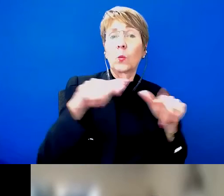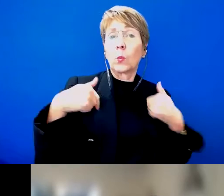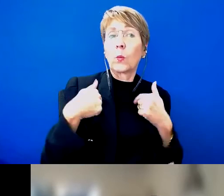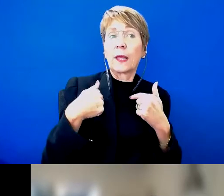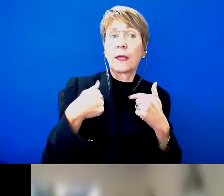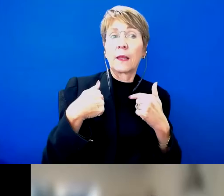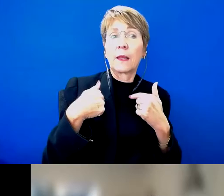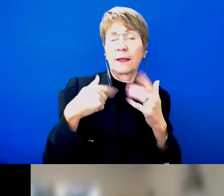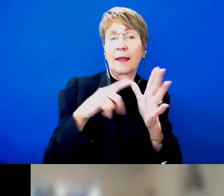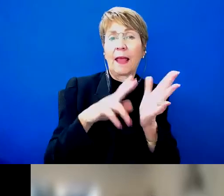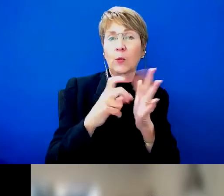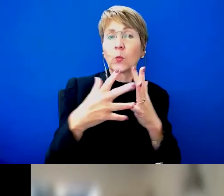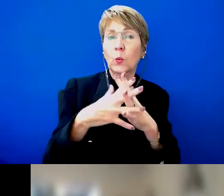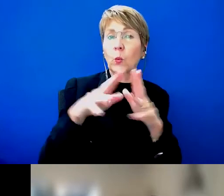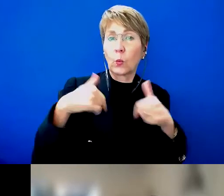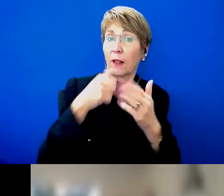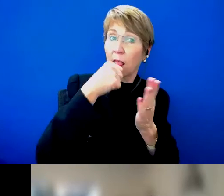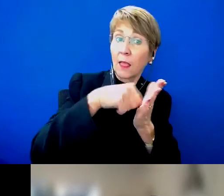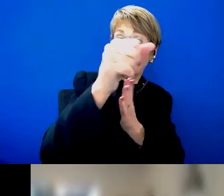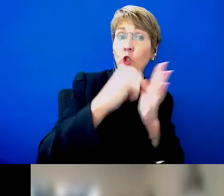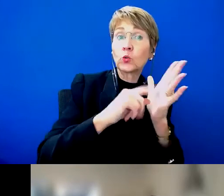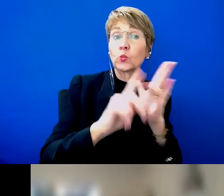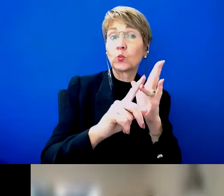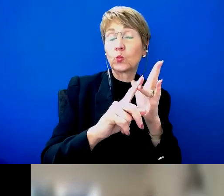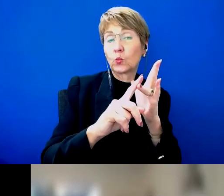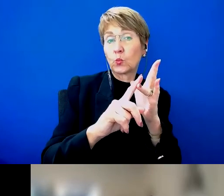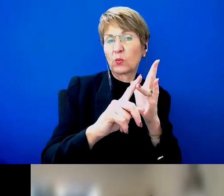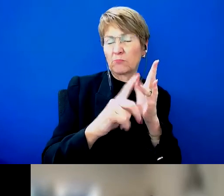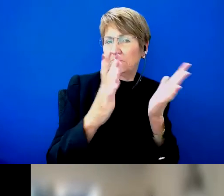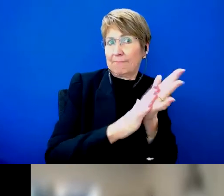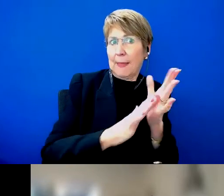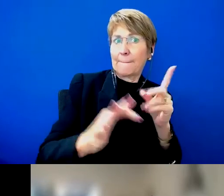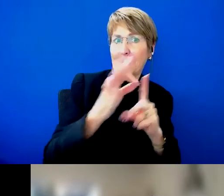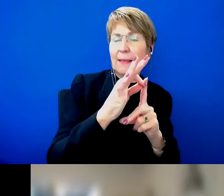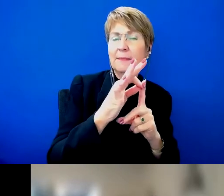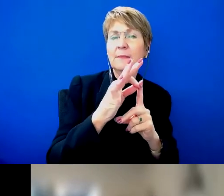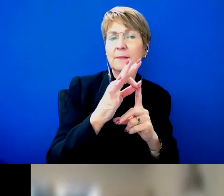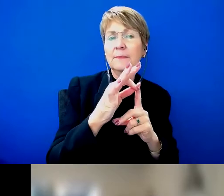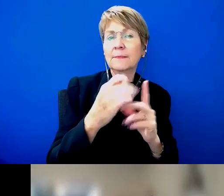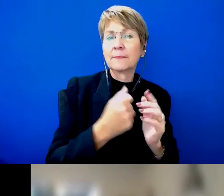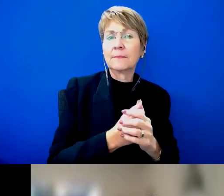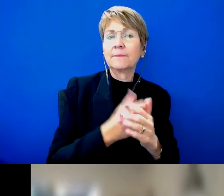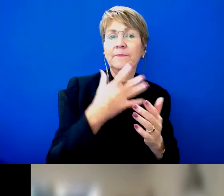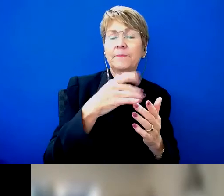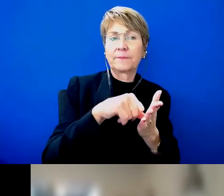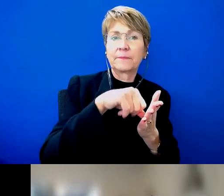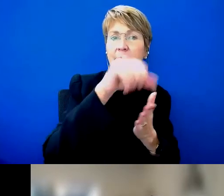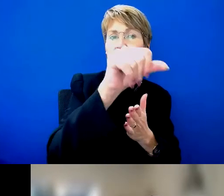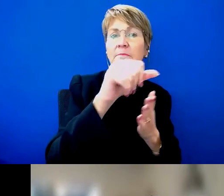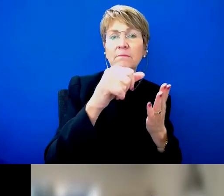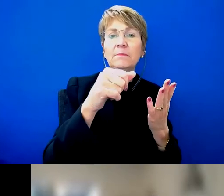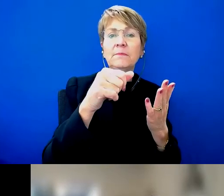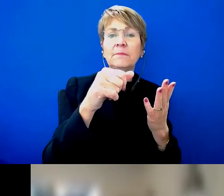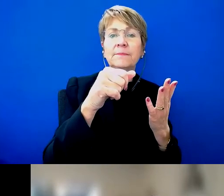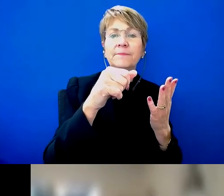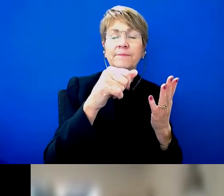main players, ministers and shadow ministers. So we will be writing to the main people in